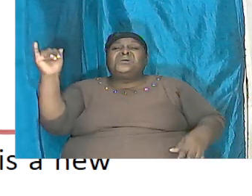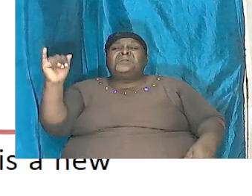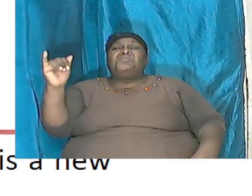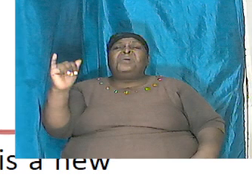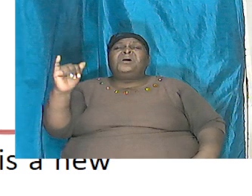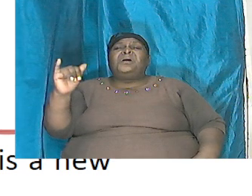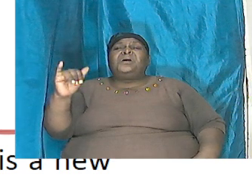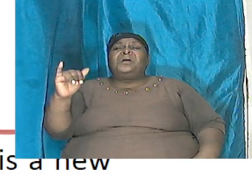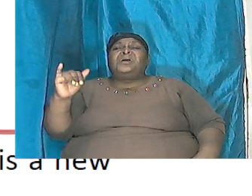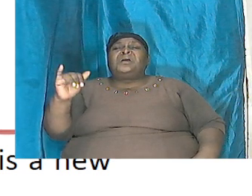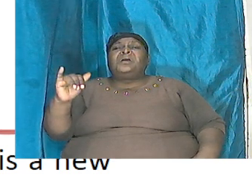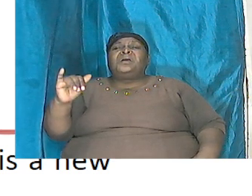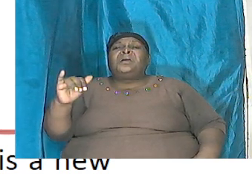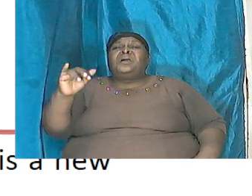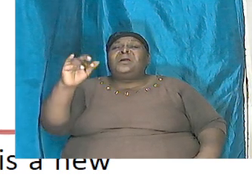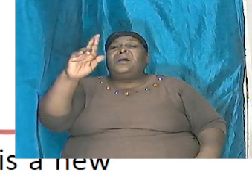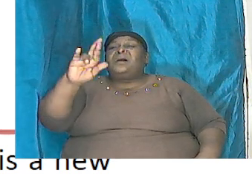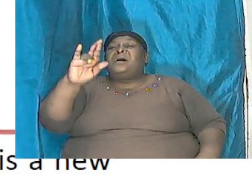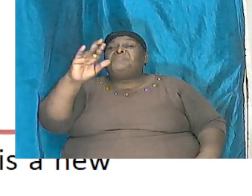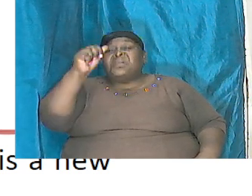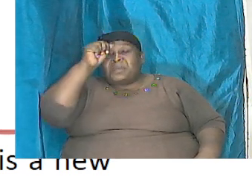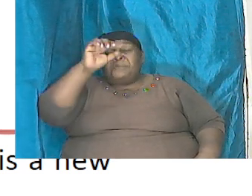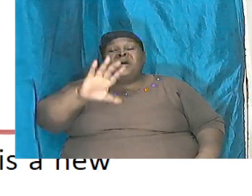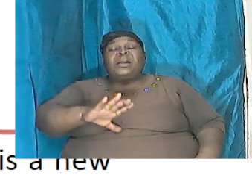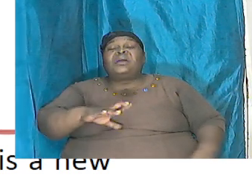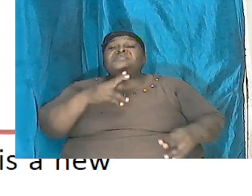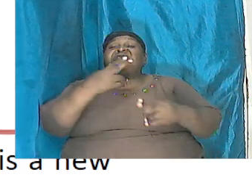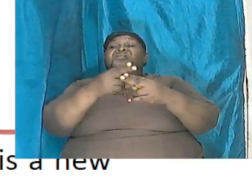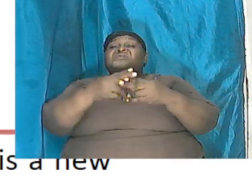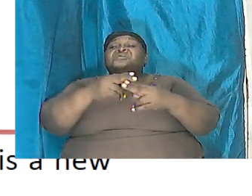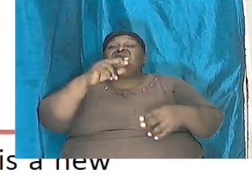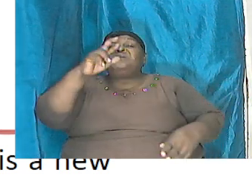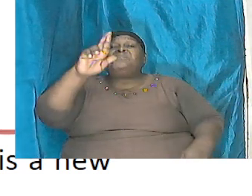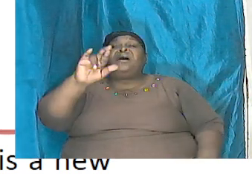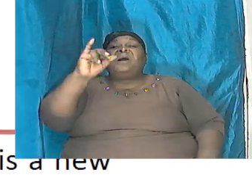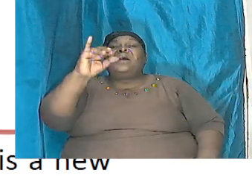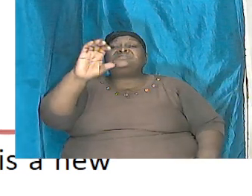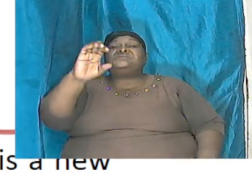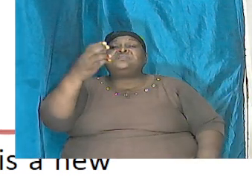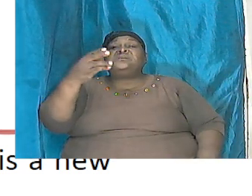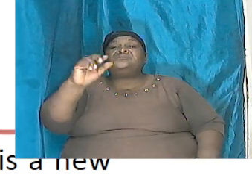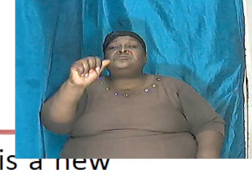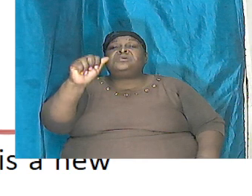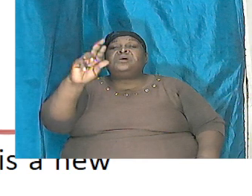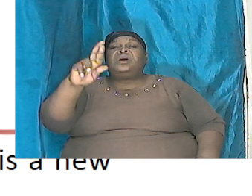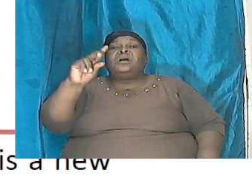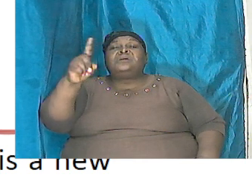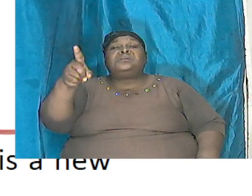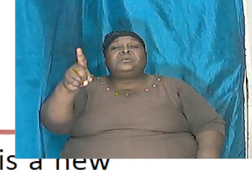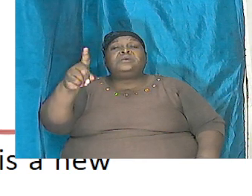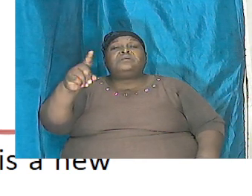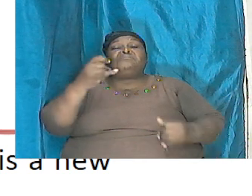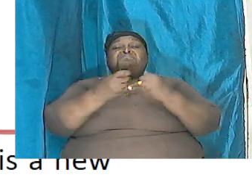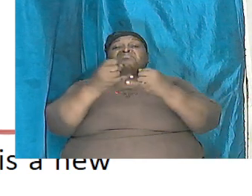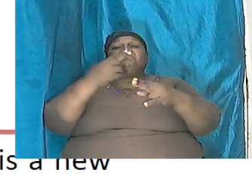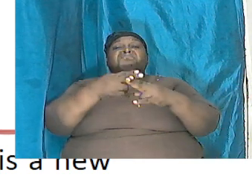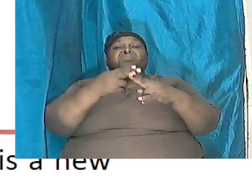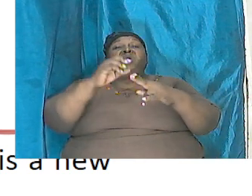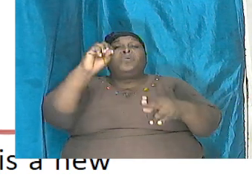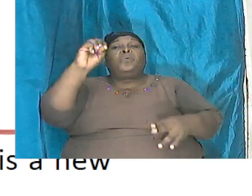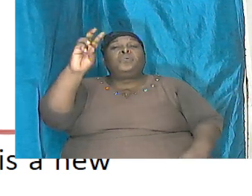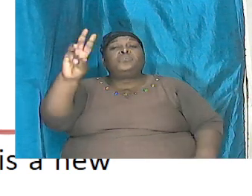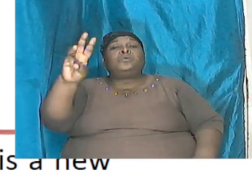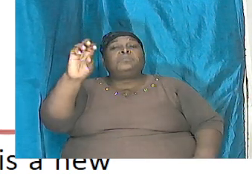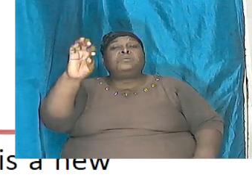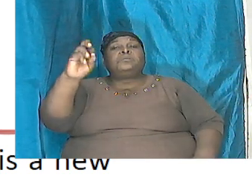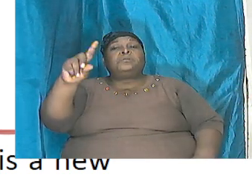Owen in 1841 that's about the time when my great grandmother was around so